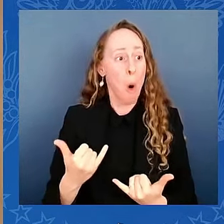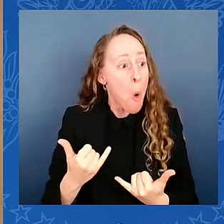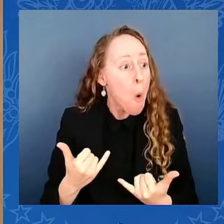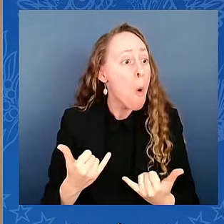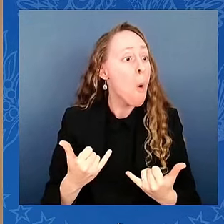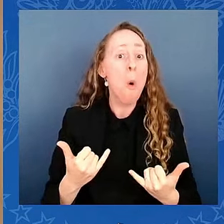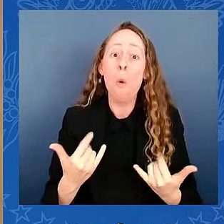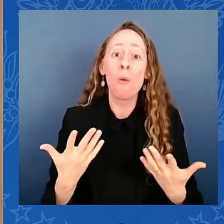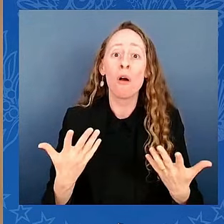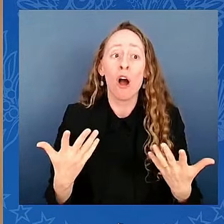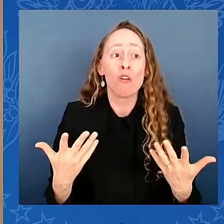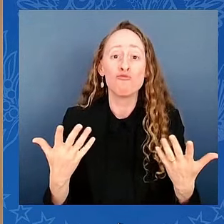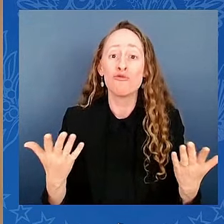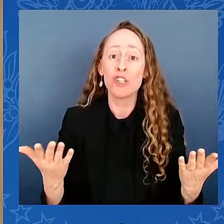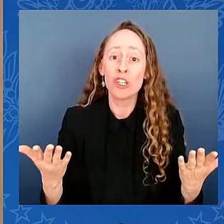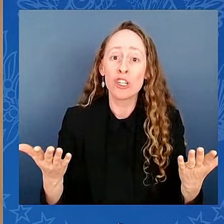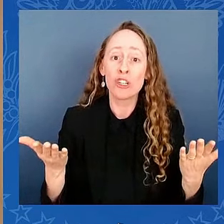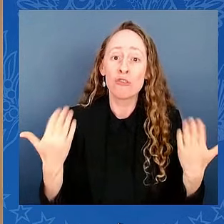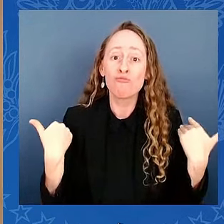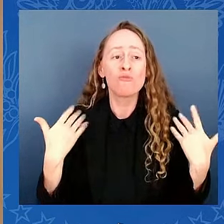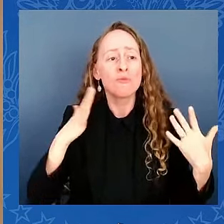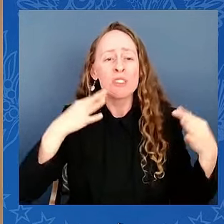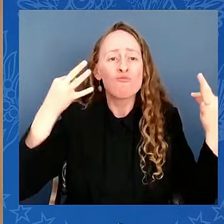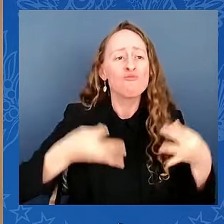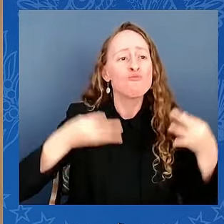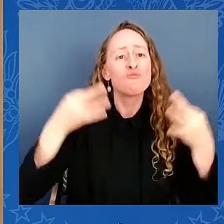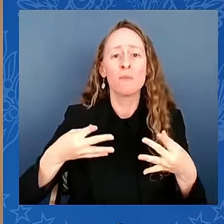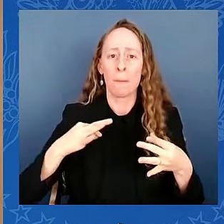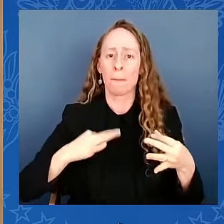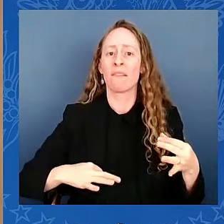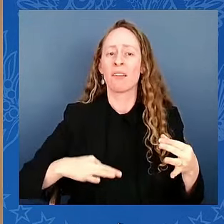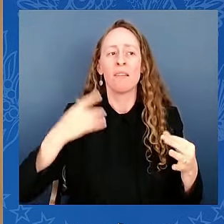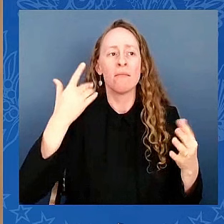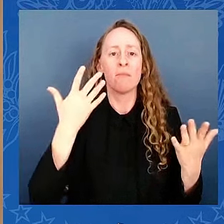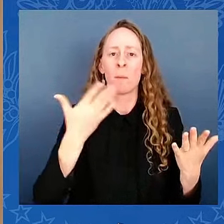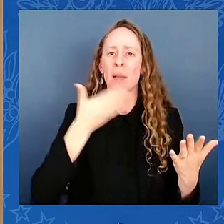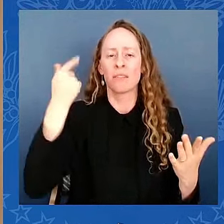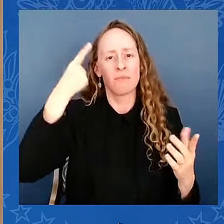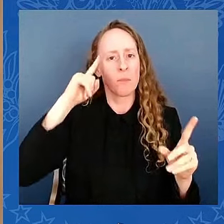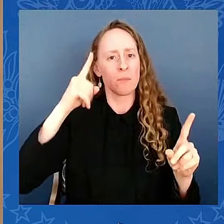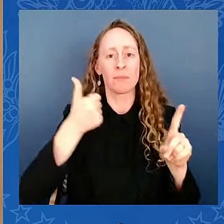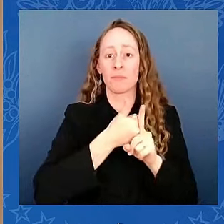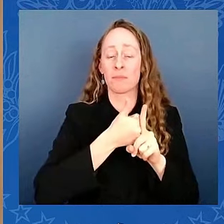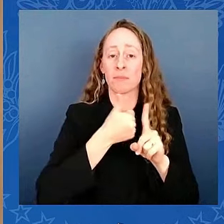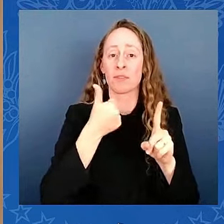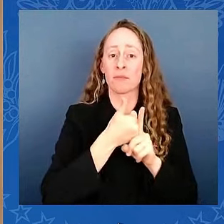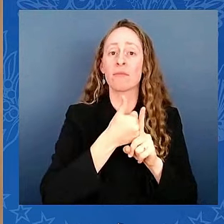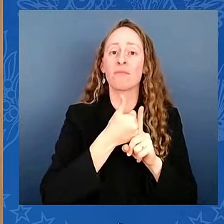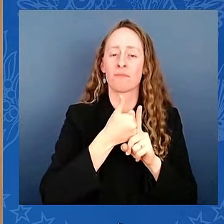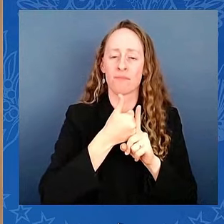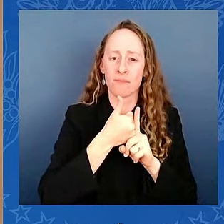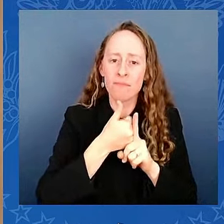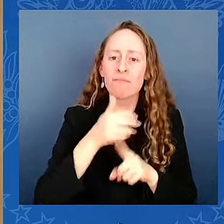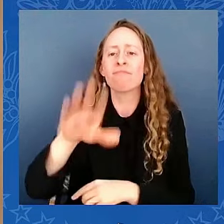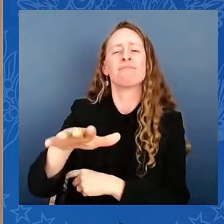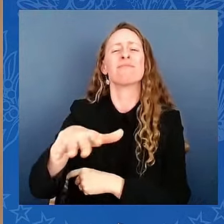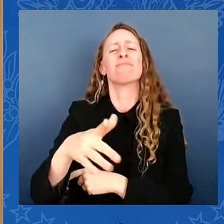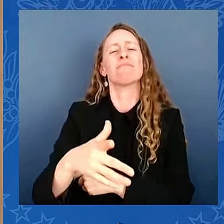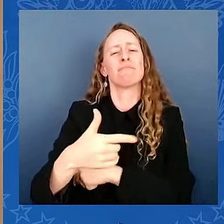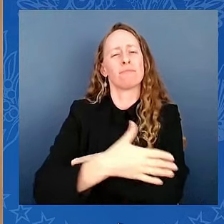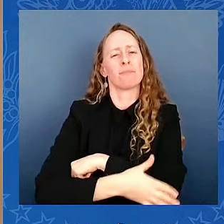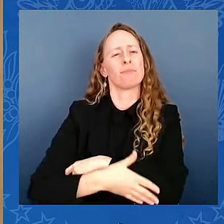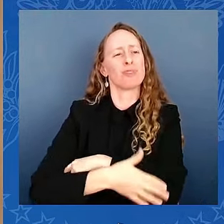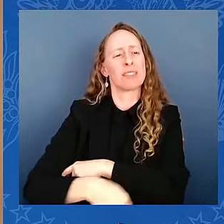You know, at the outset of our nation, it was the character of George Washington, our first president, to find the presidency.